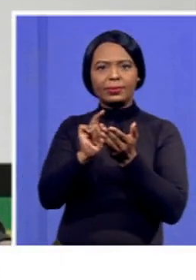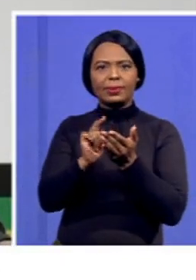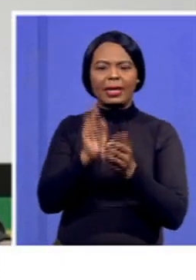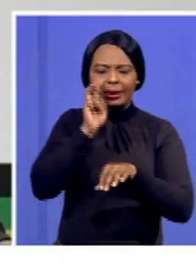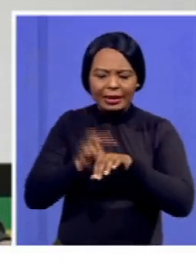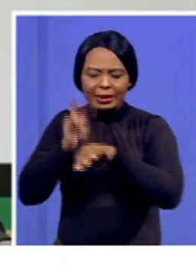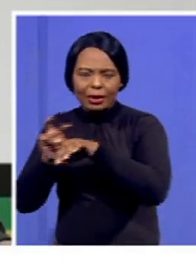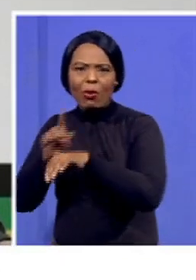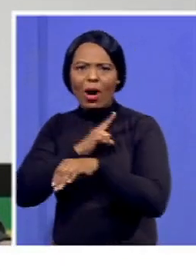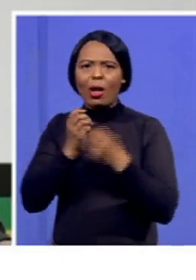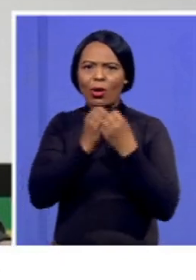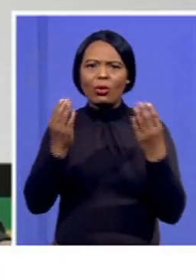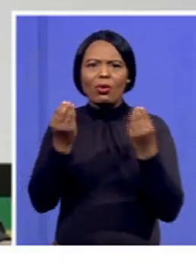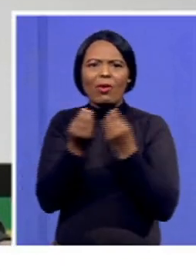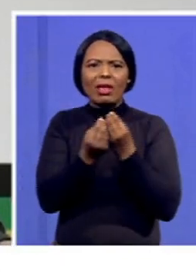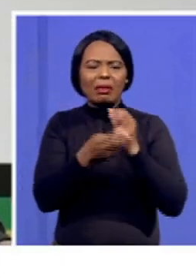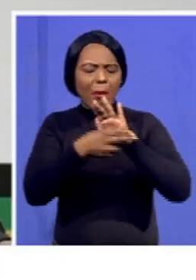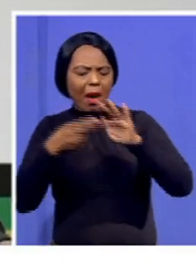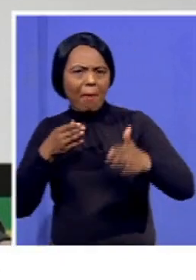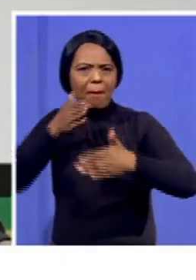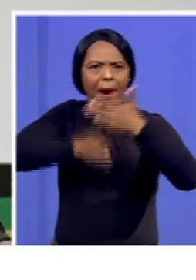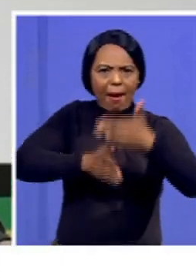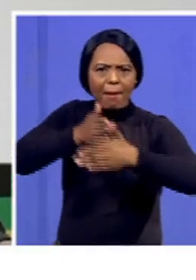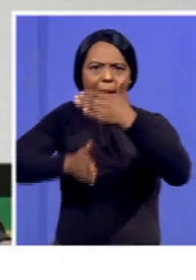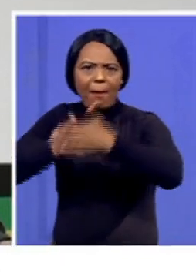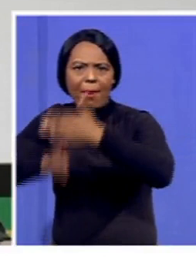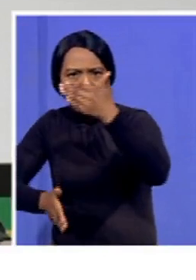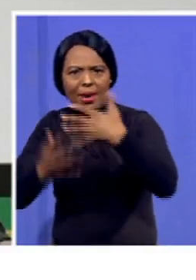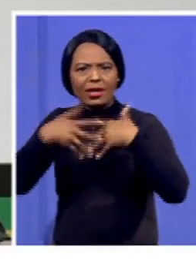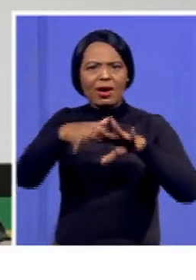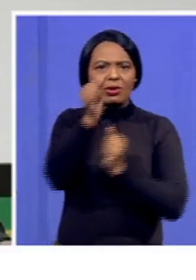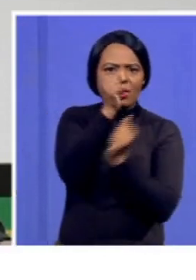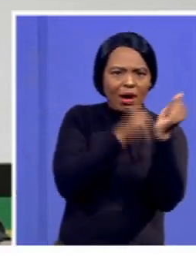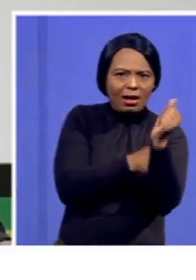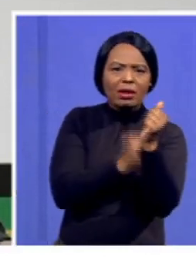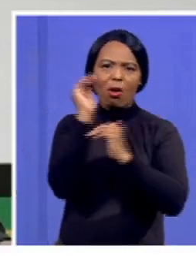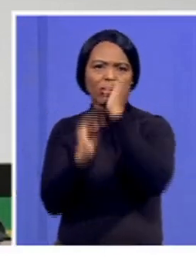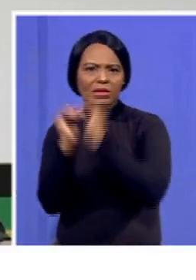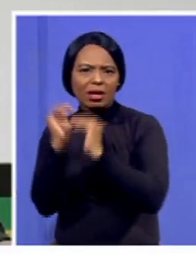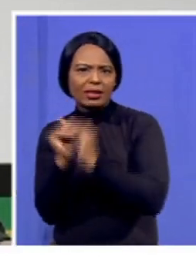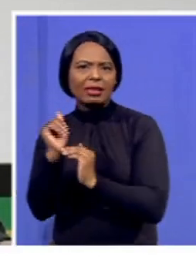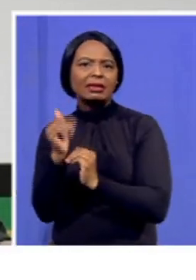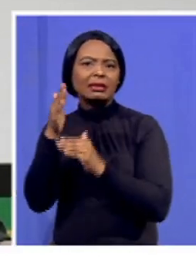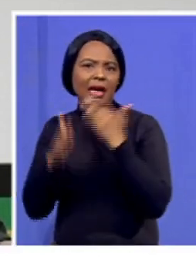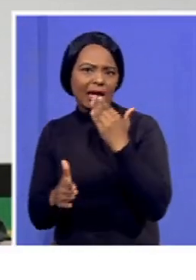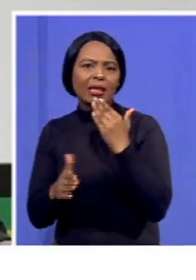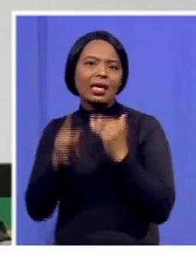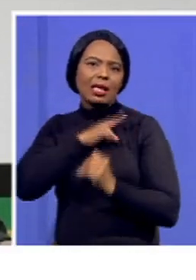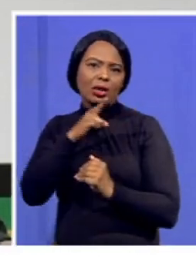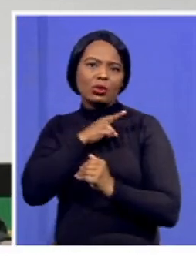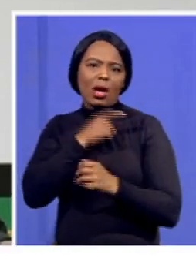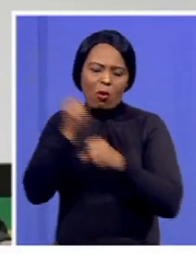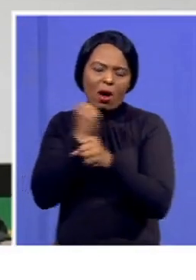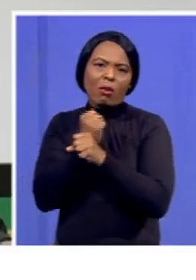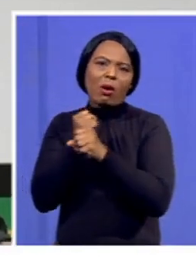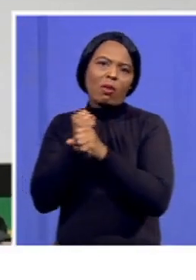a lot of red tapes around construction area, around infrastructure development, and that's why it's temporary, the work that needs to be